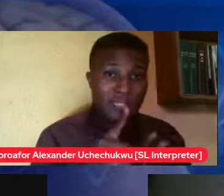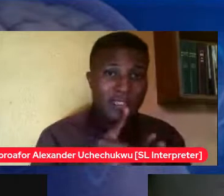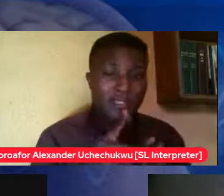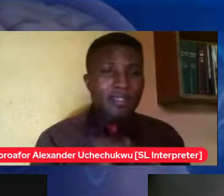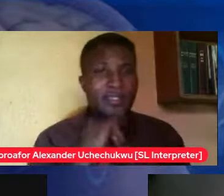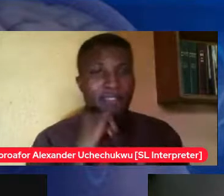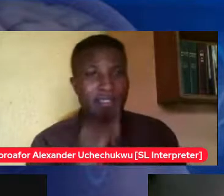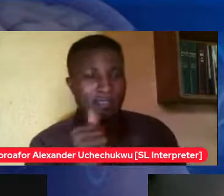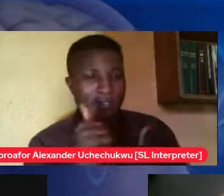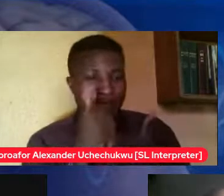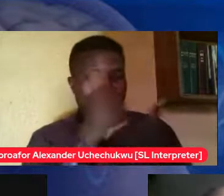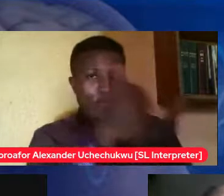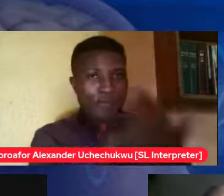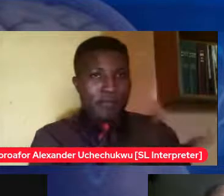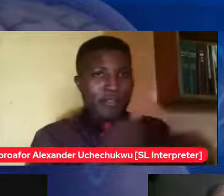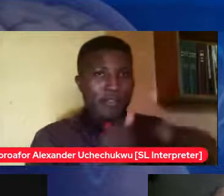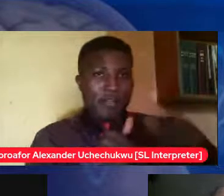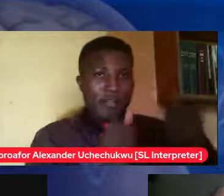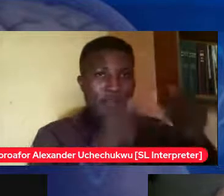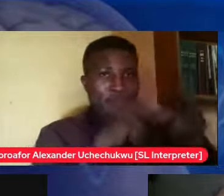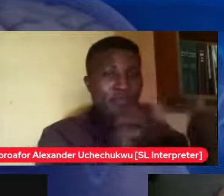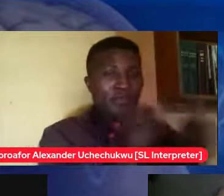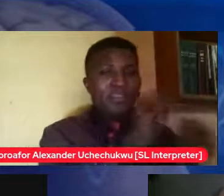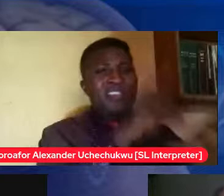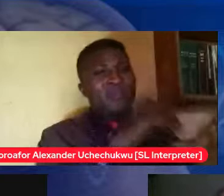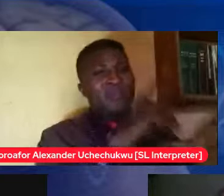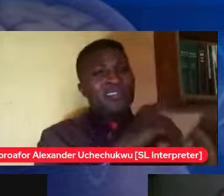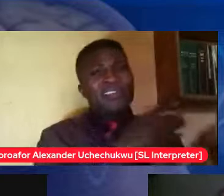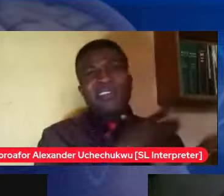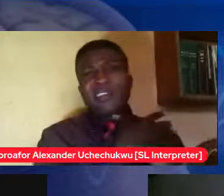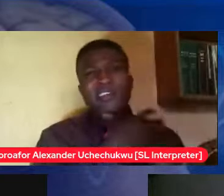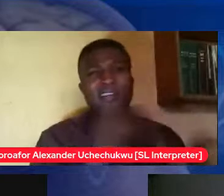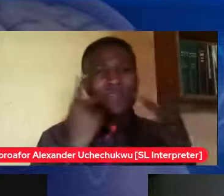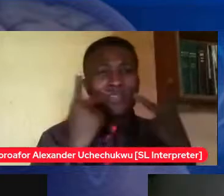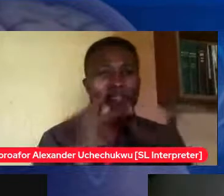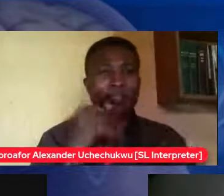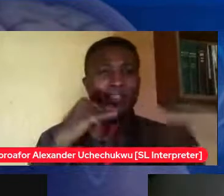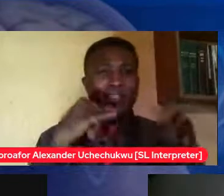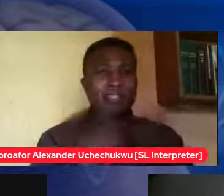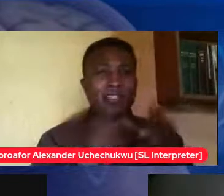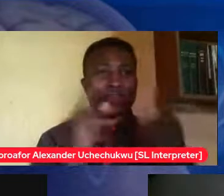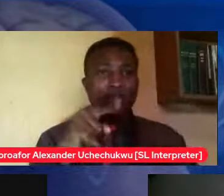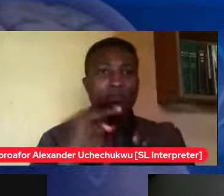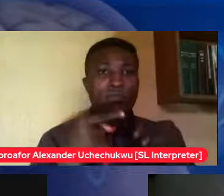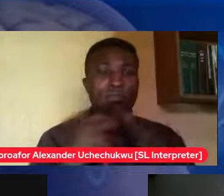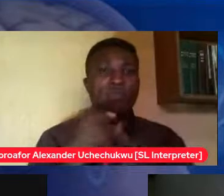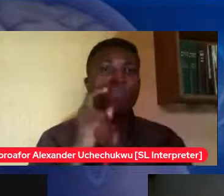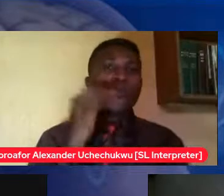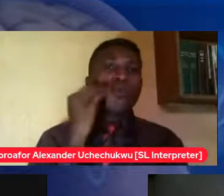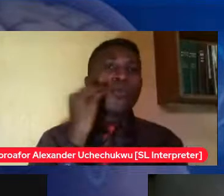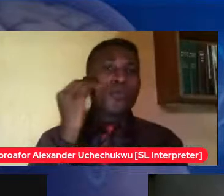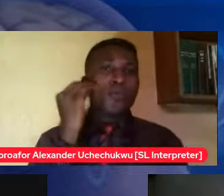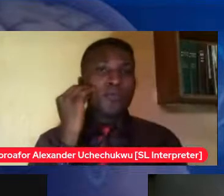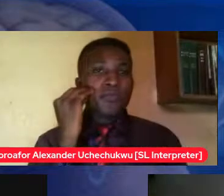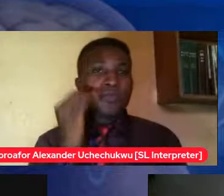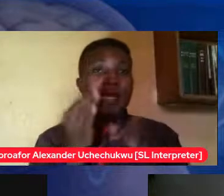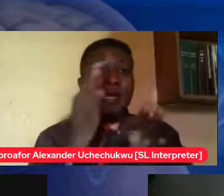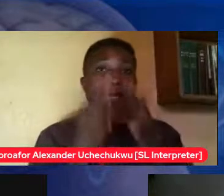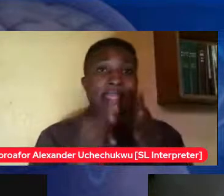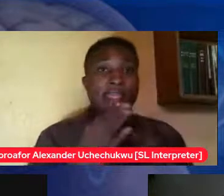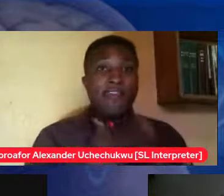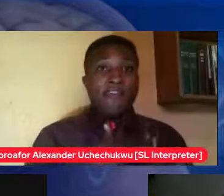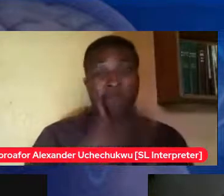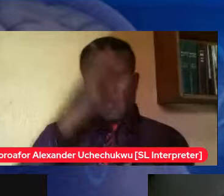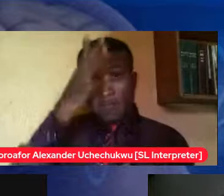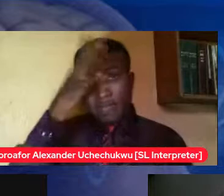and you see it comes from it comes from home if if my if my dad had not deliberately